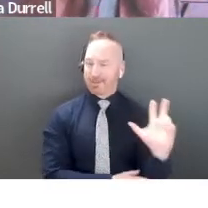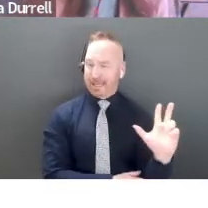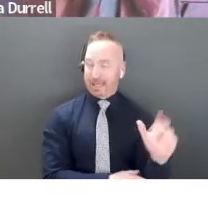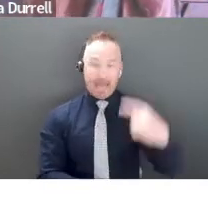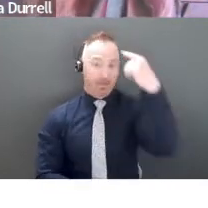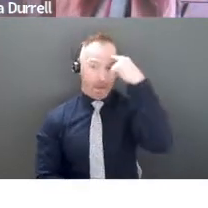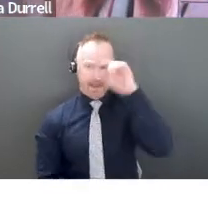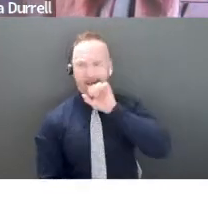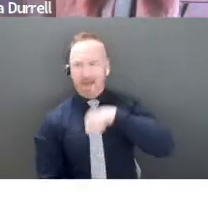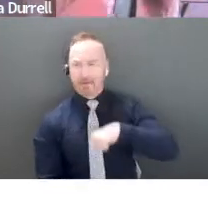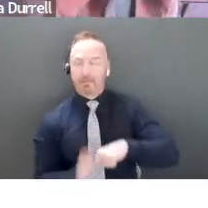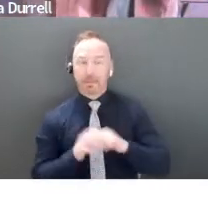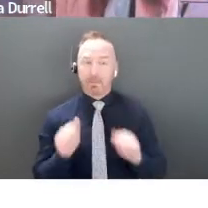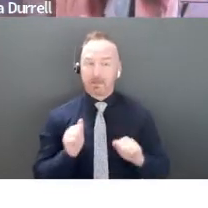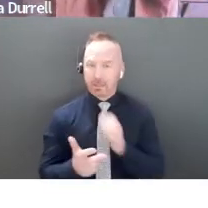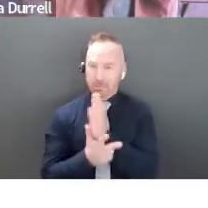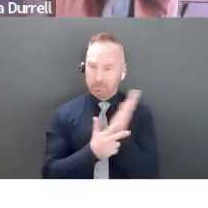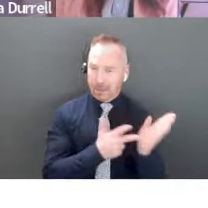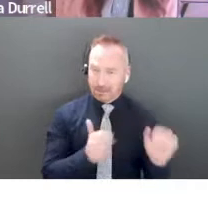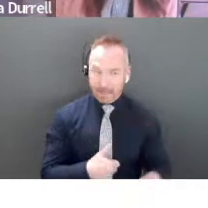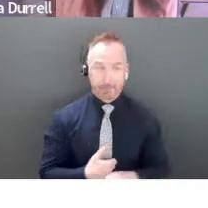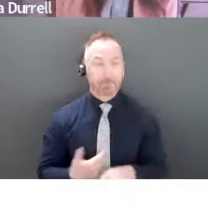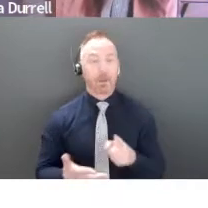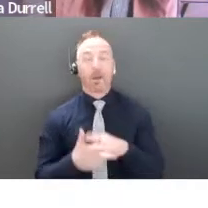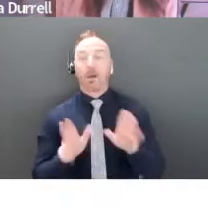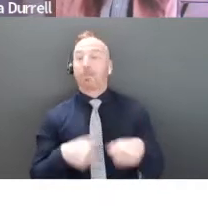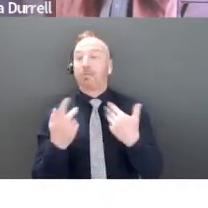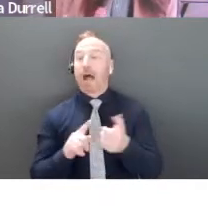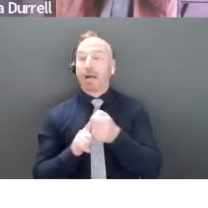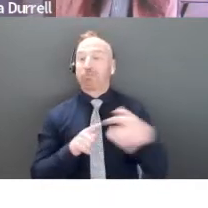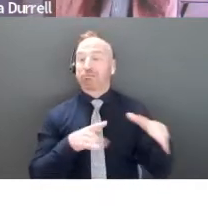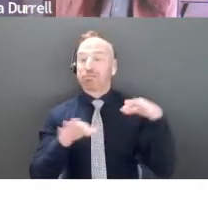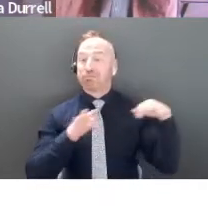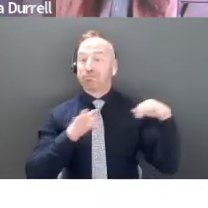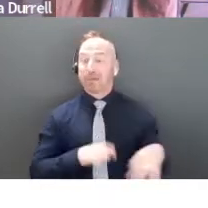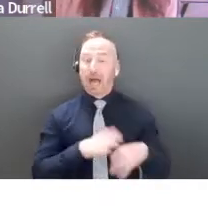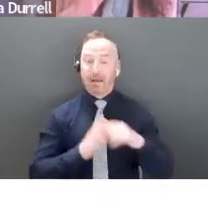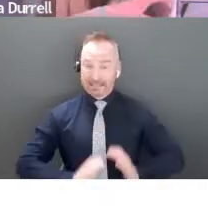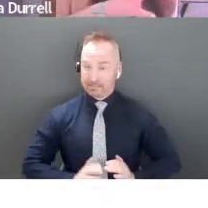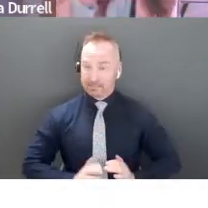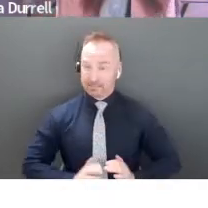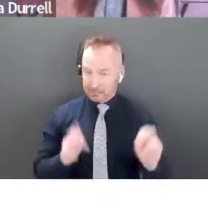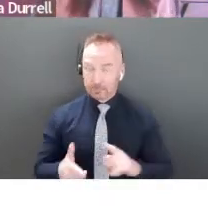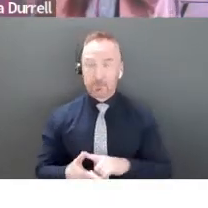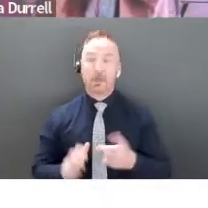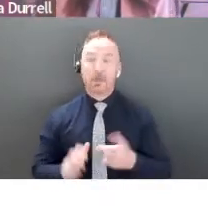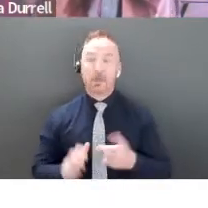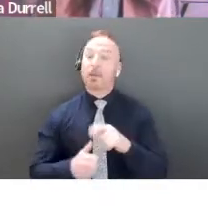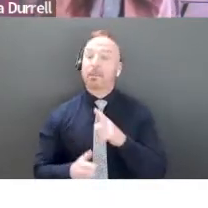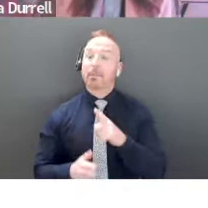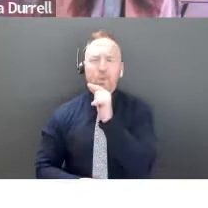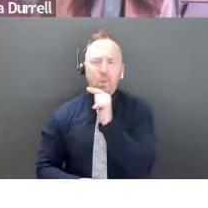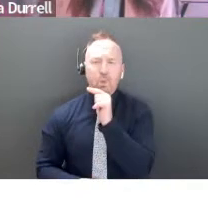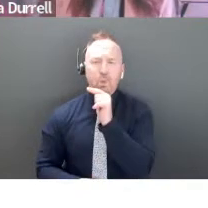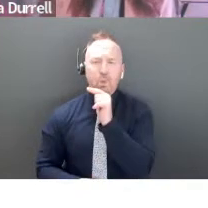problem in three ways as well. So provide further detail of your customer issues. Who has the problem? Now, this can often be a really